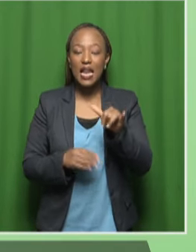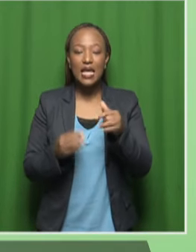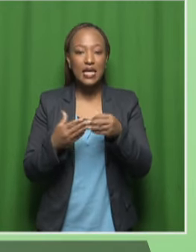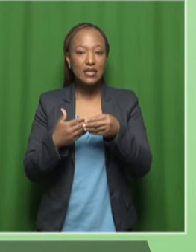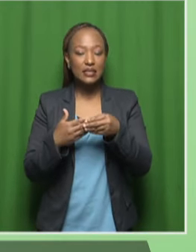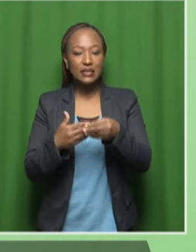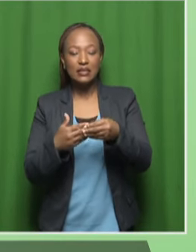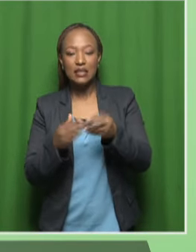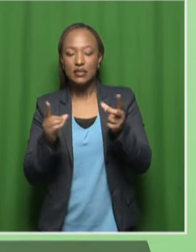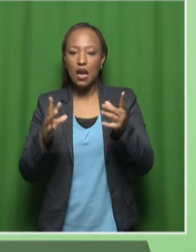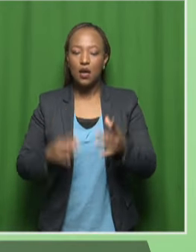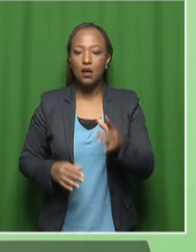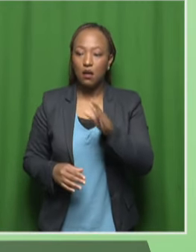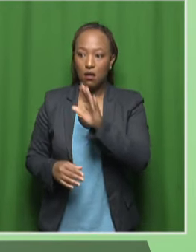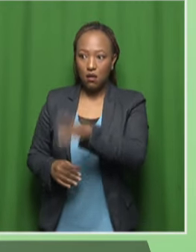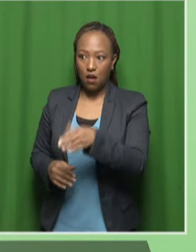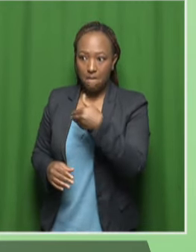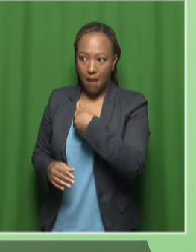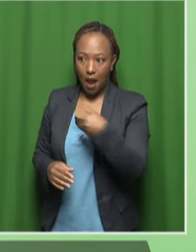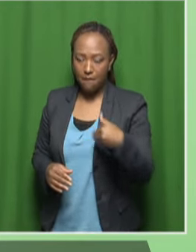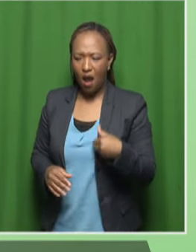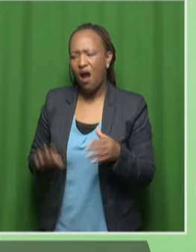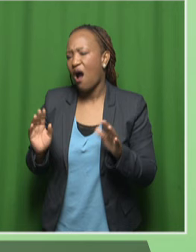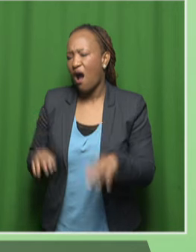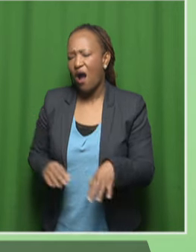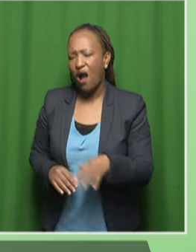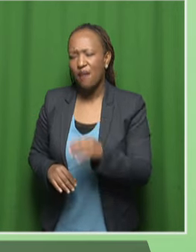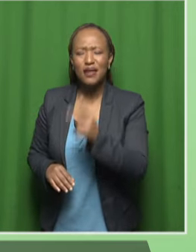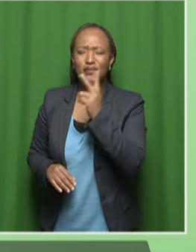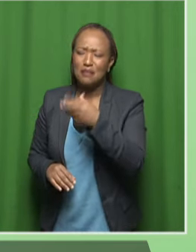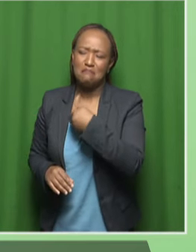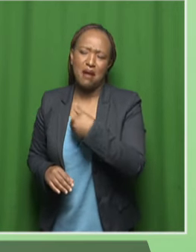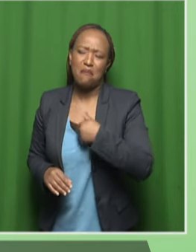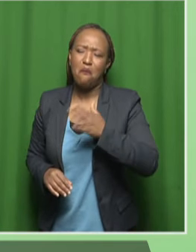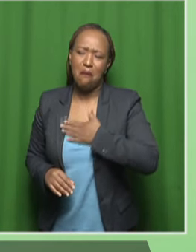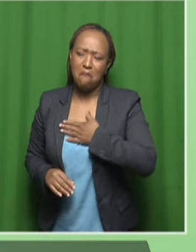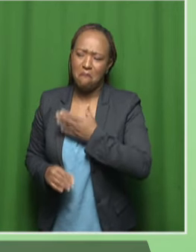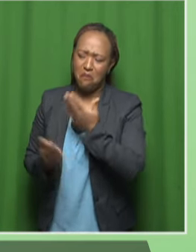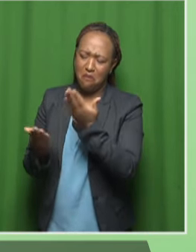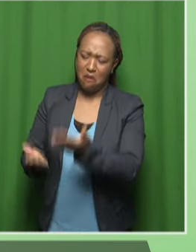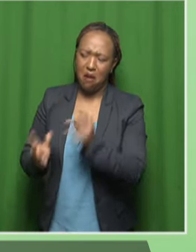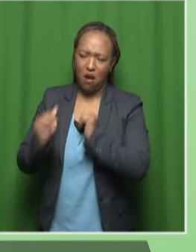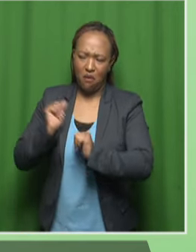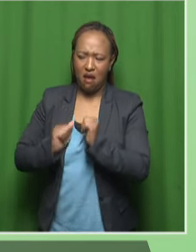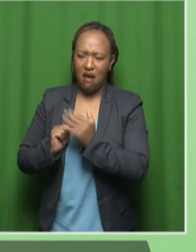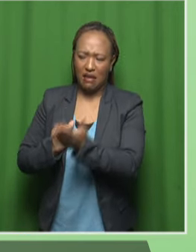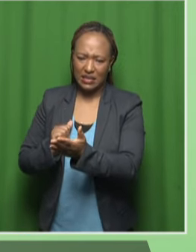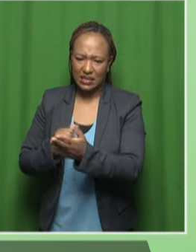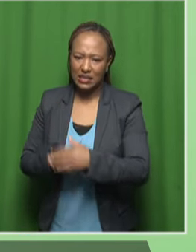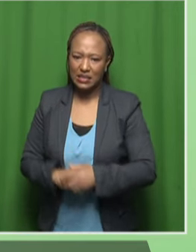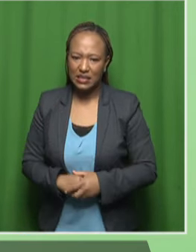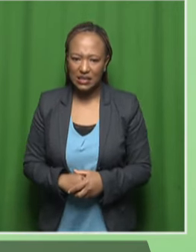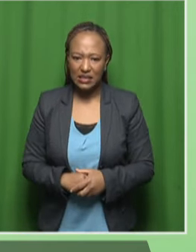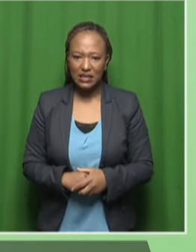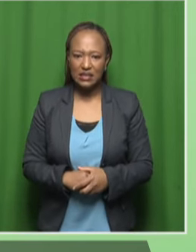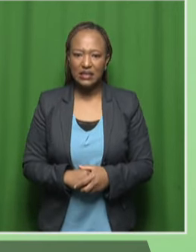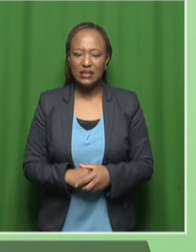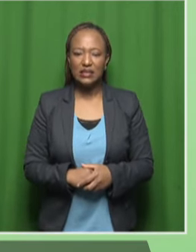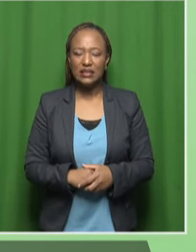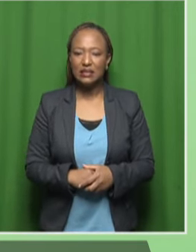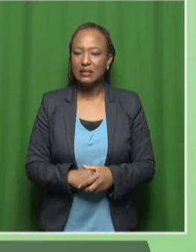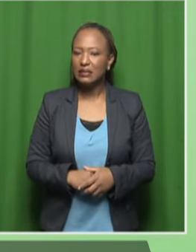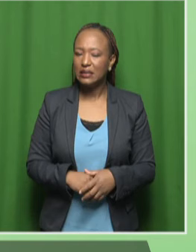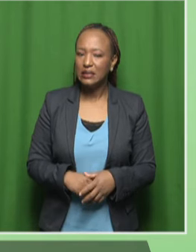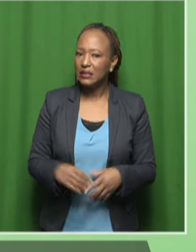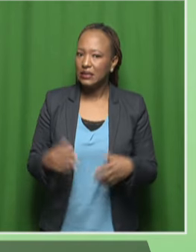he kept saying, Mama, I see my mother in you. Yes, yes. So I had to find, I